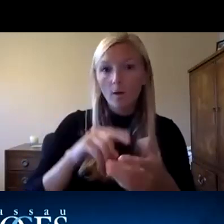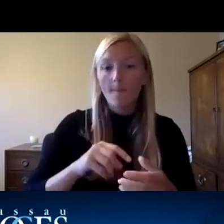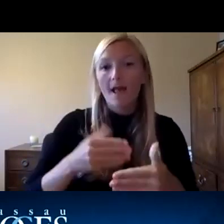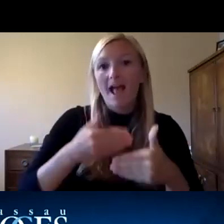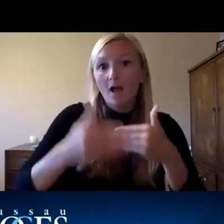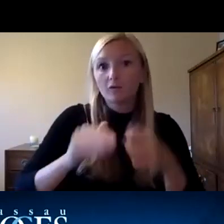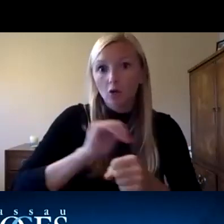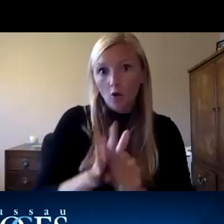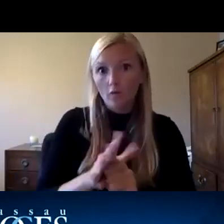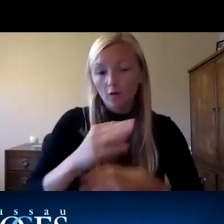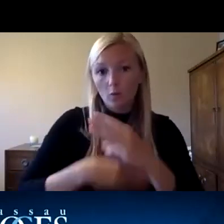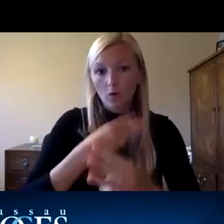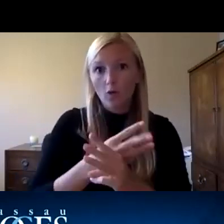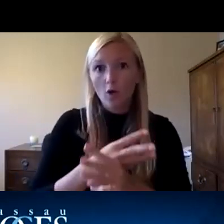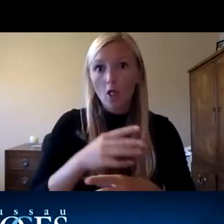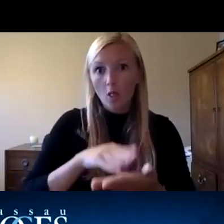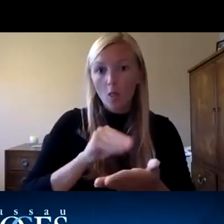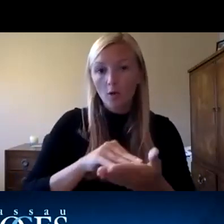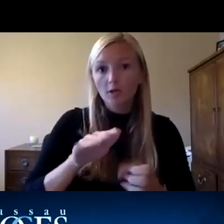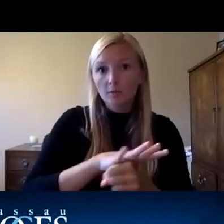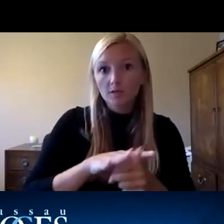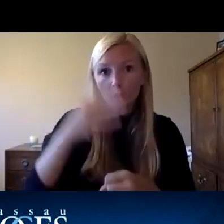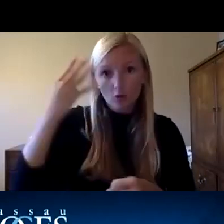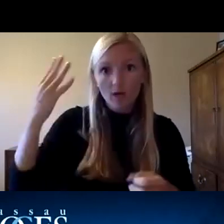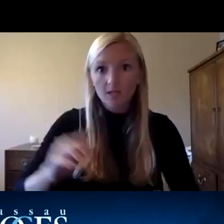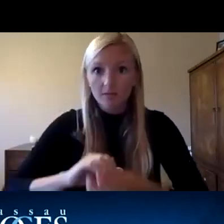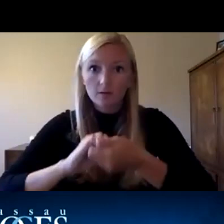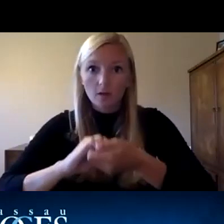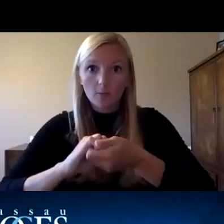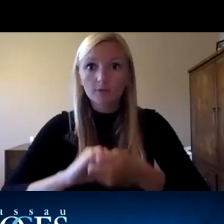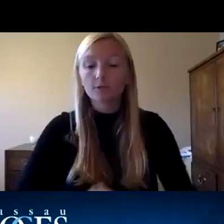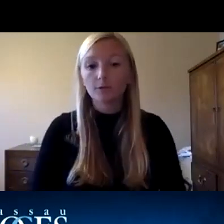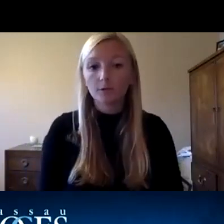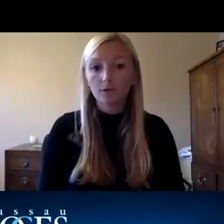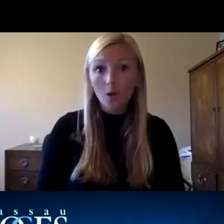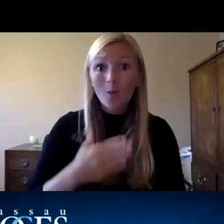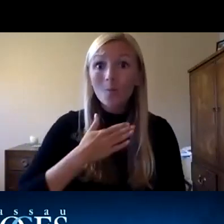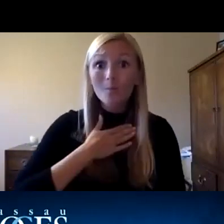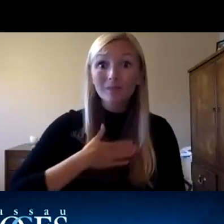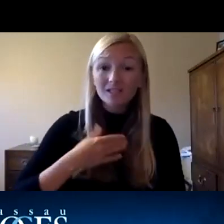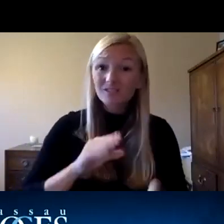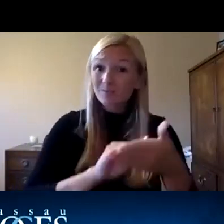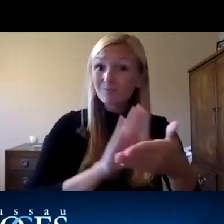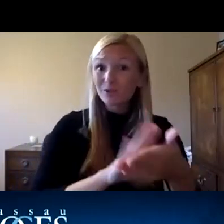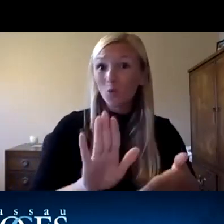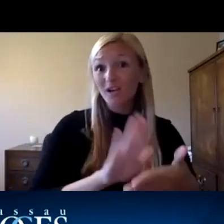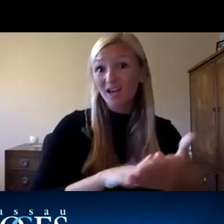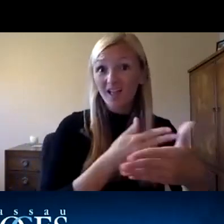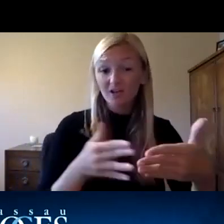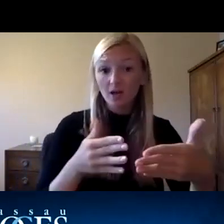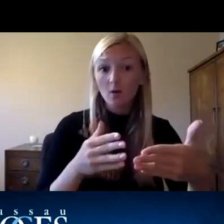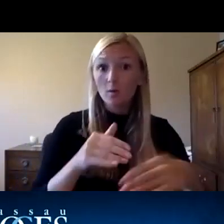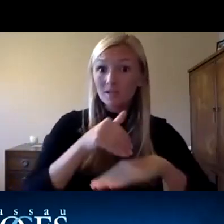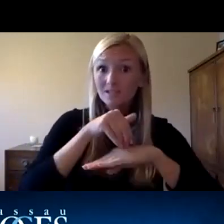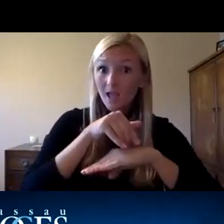world learning spaces for creativity and collaboration so please mark your calendars for both events we'll be sending